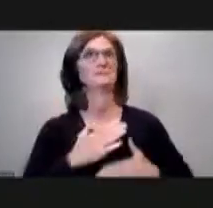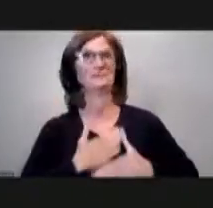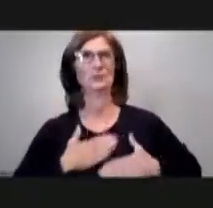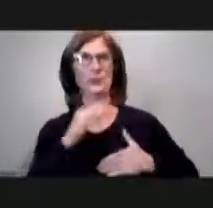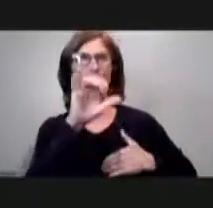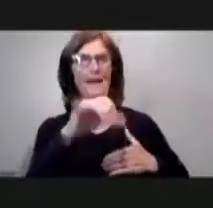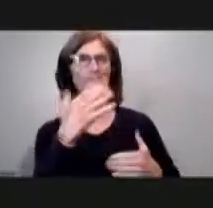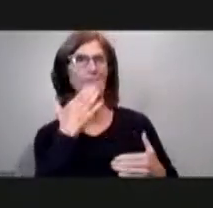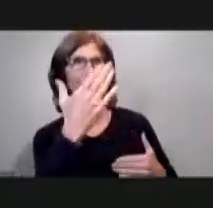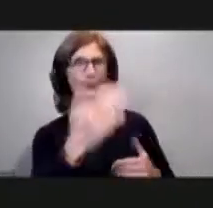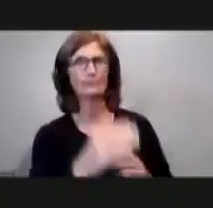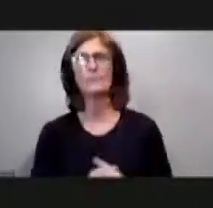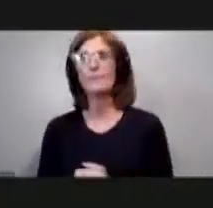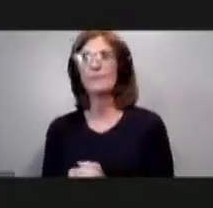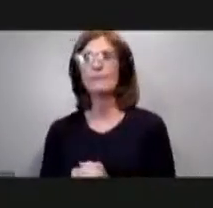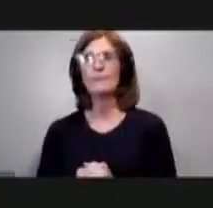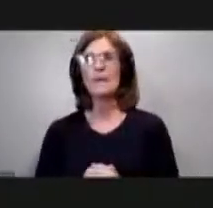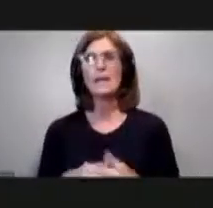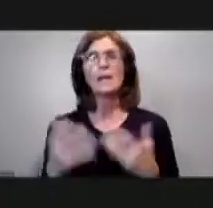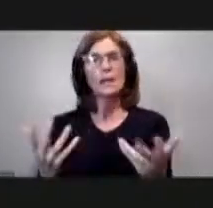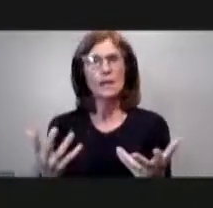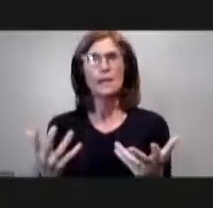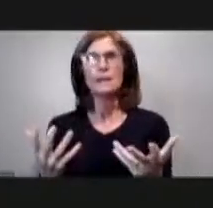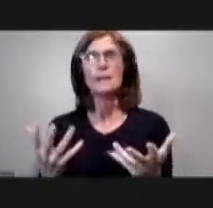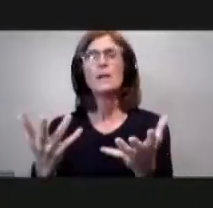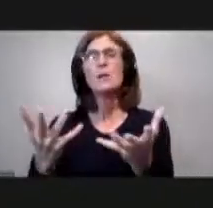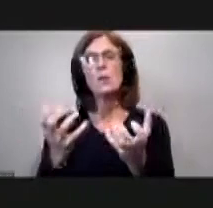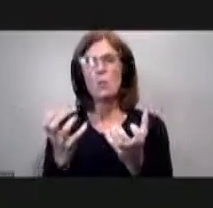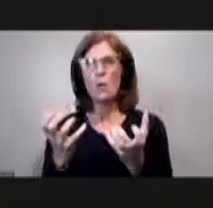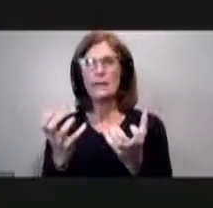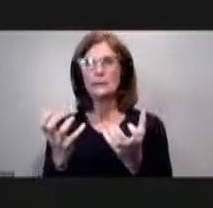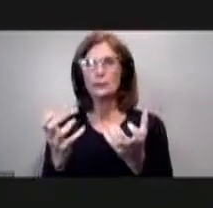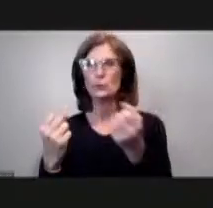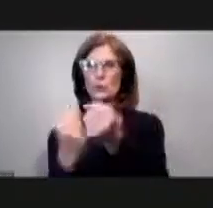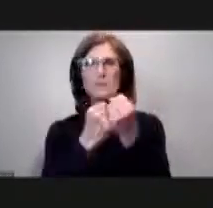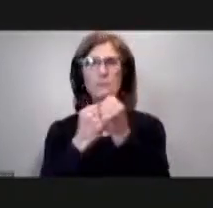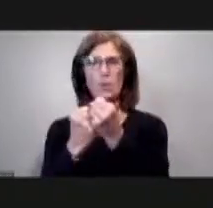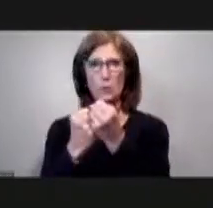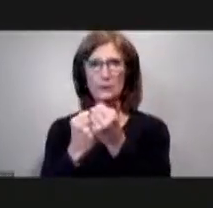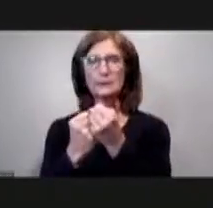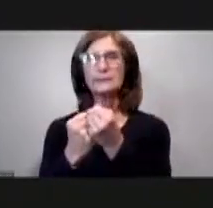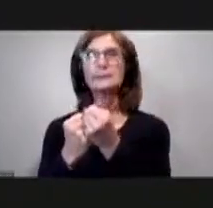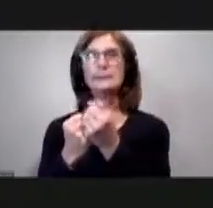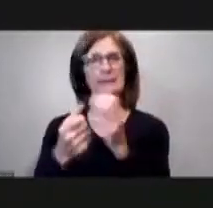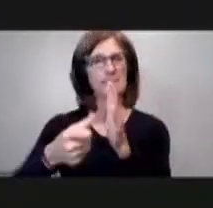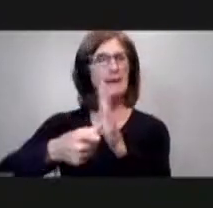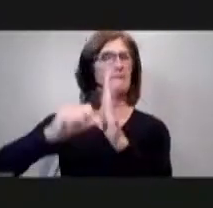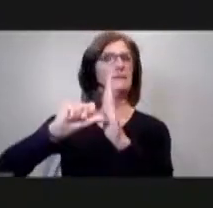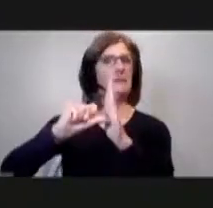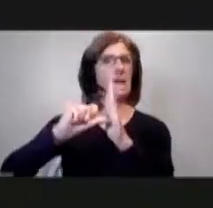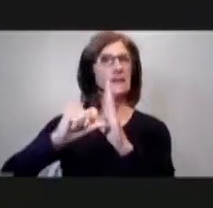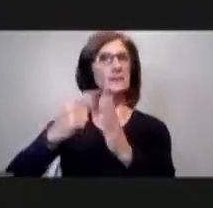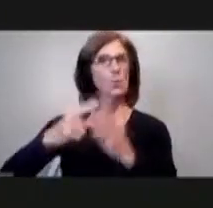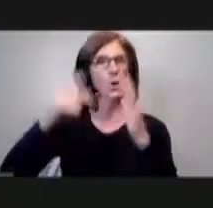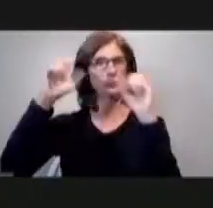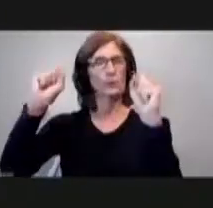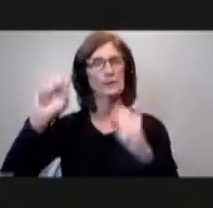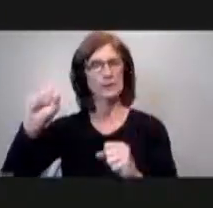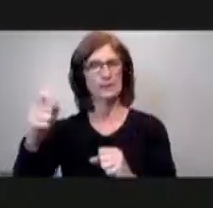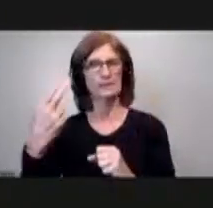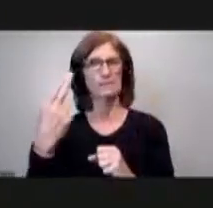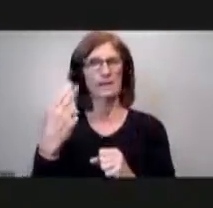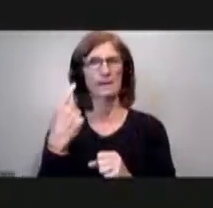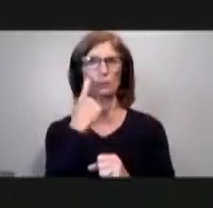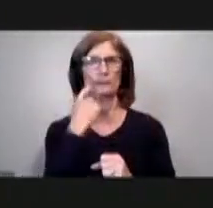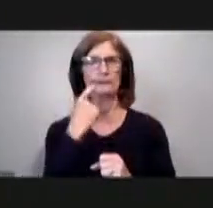you i appreciate that mr chair um so i just wanted to support in a book book president smith just said i um